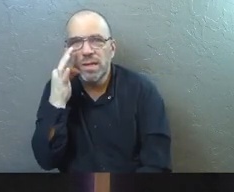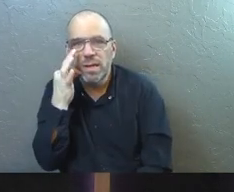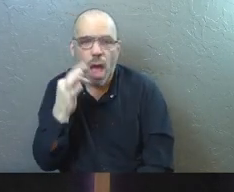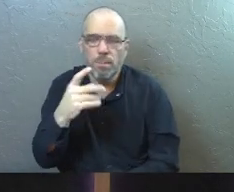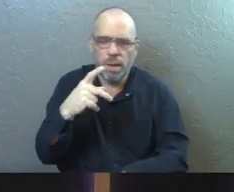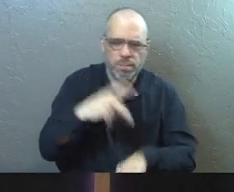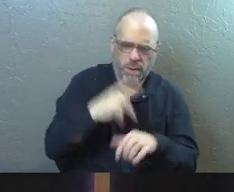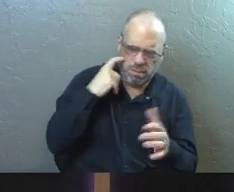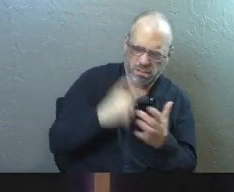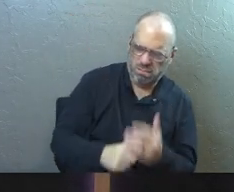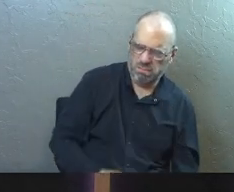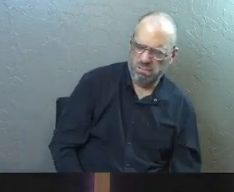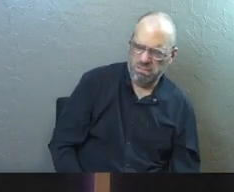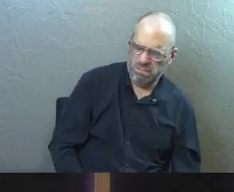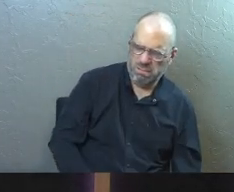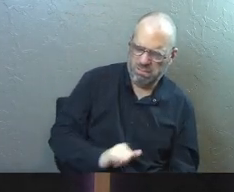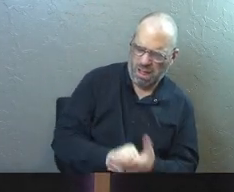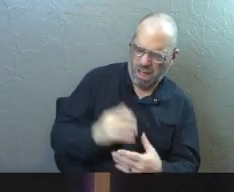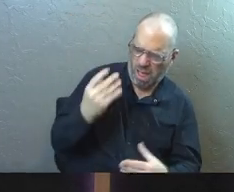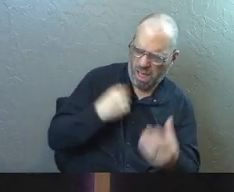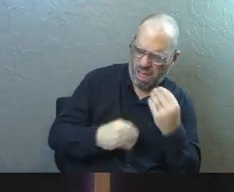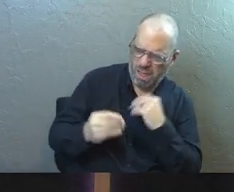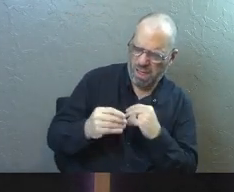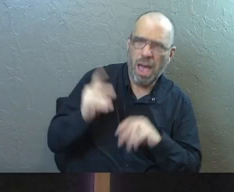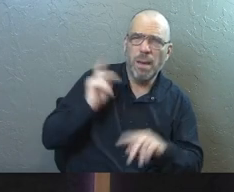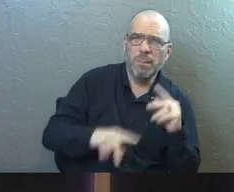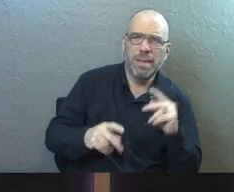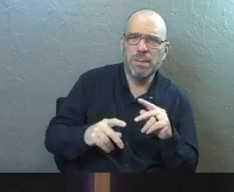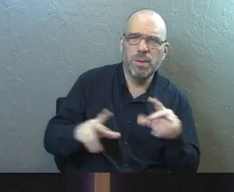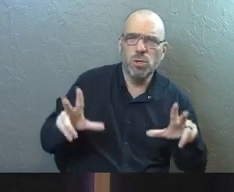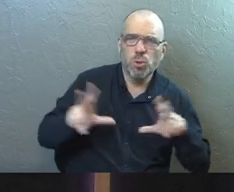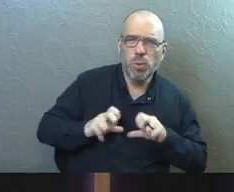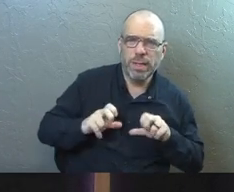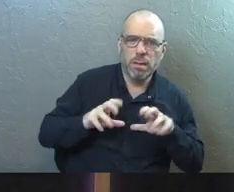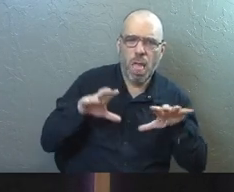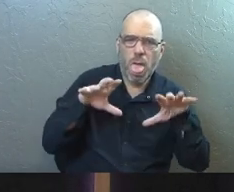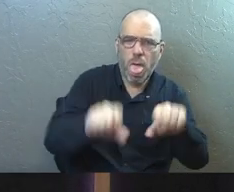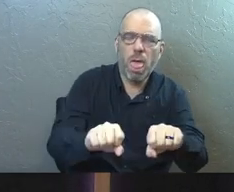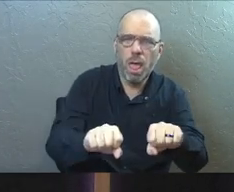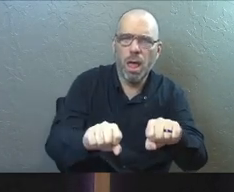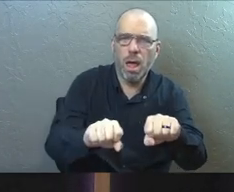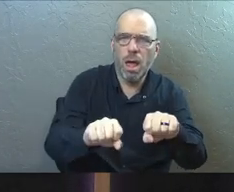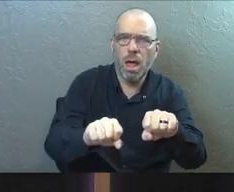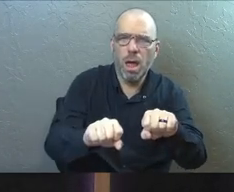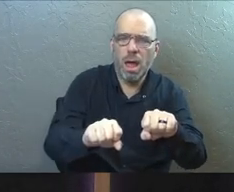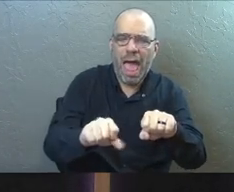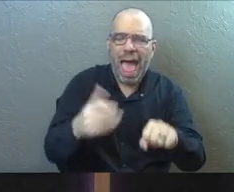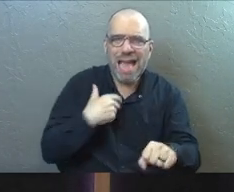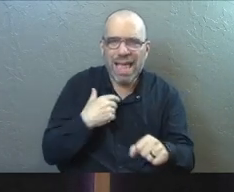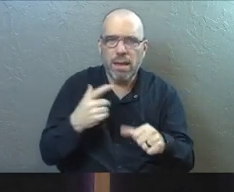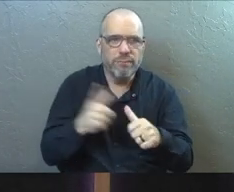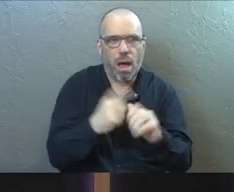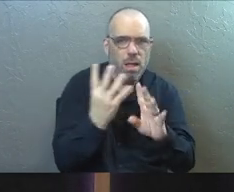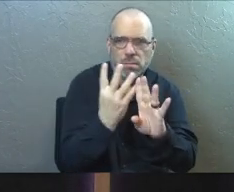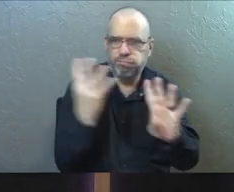But Paul noticed that while they were doing that, people's greed took over. And they were trying to get first in line, you know,